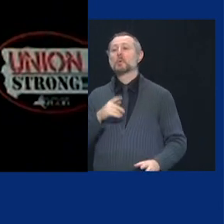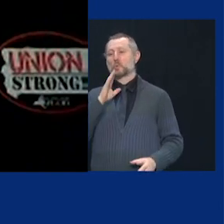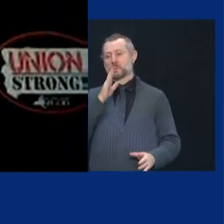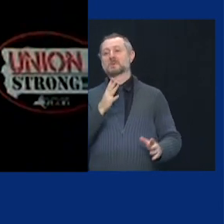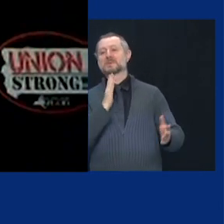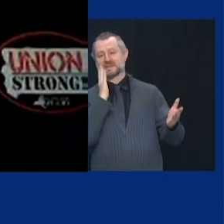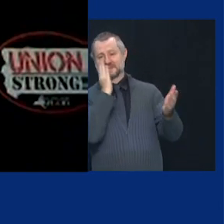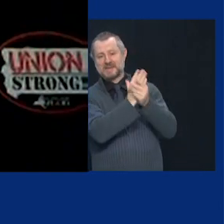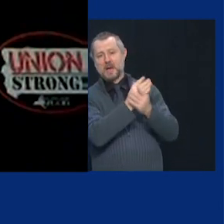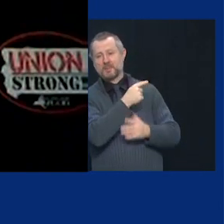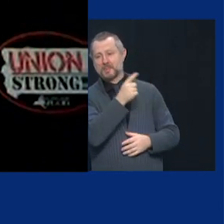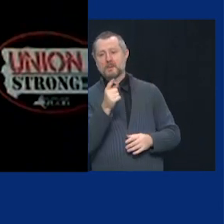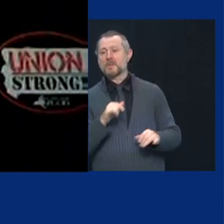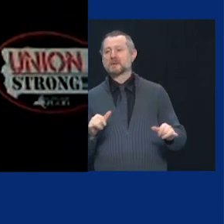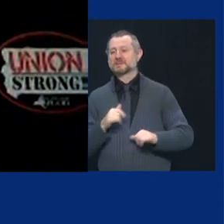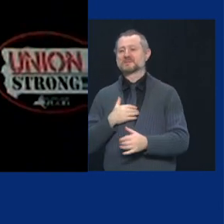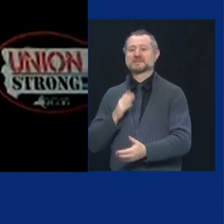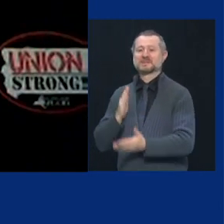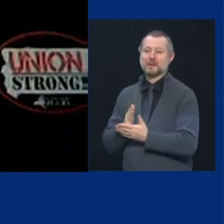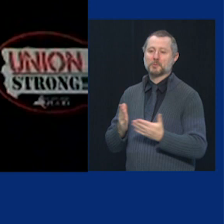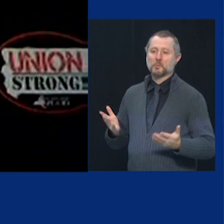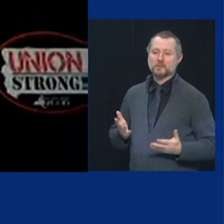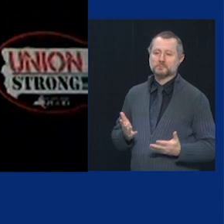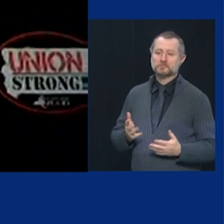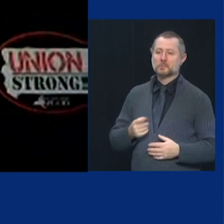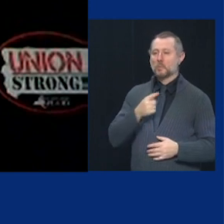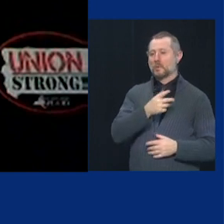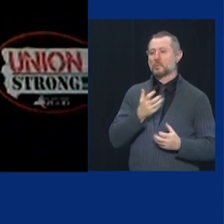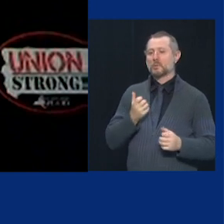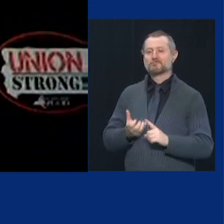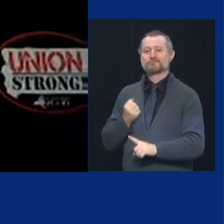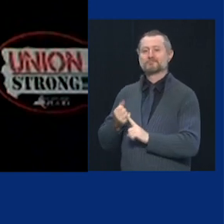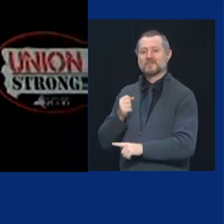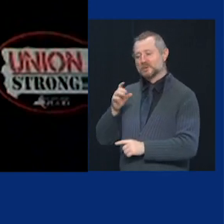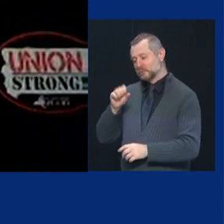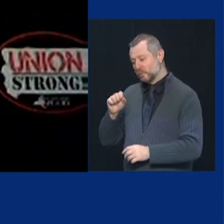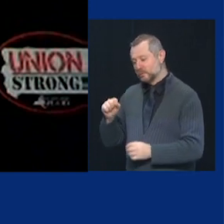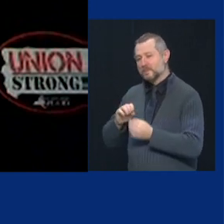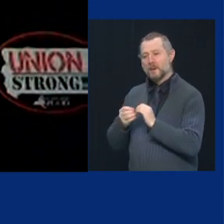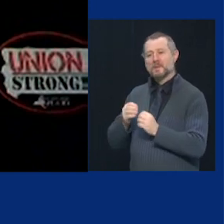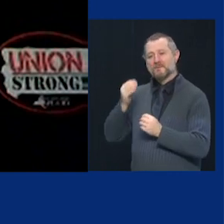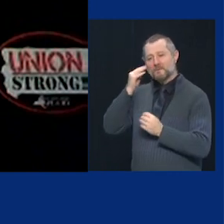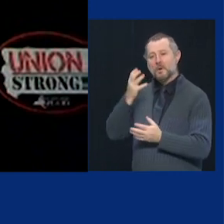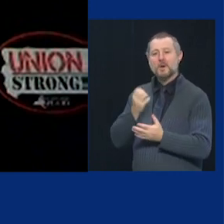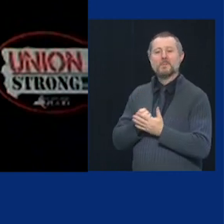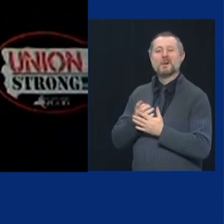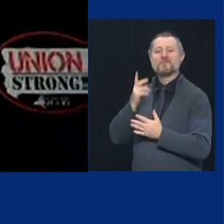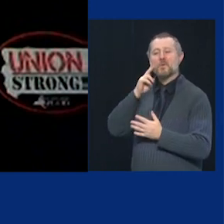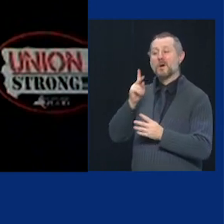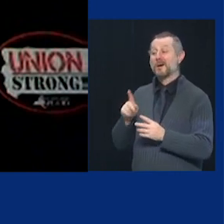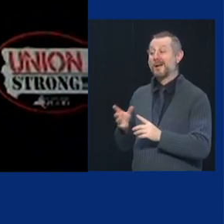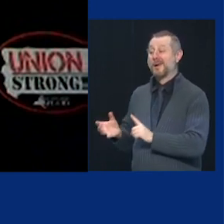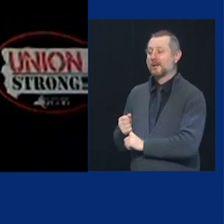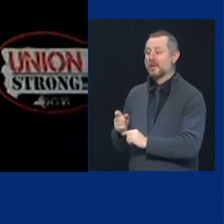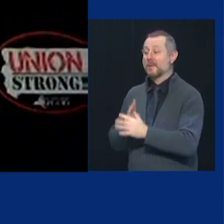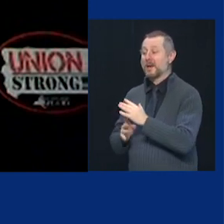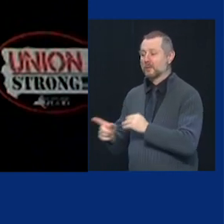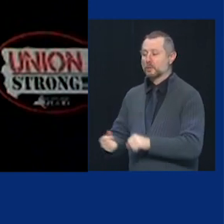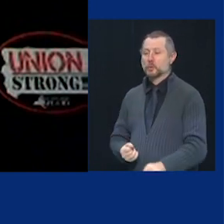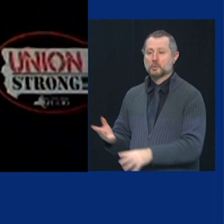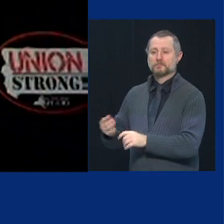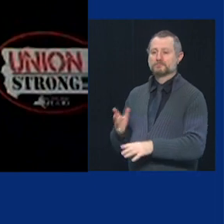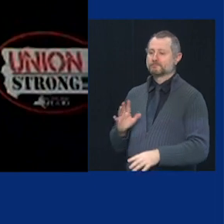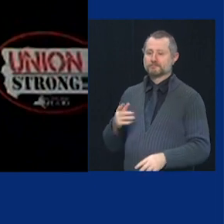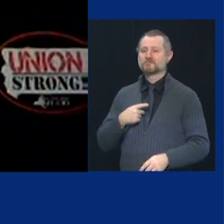the undocumented exclusion the way we'll make sure the vaccination is done fair we'll stop it we'll stop it together mario